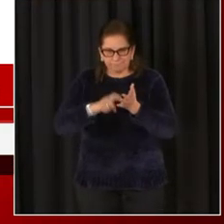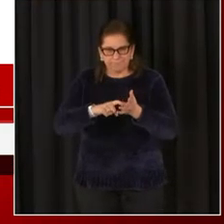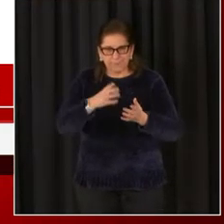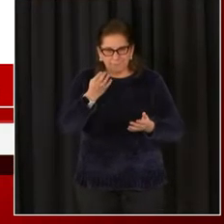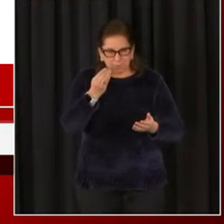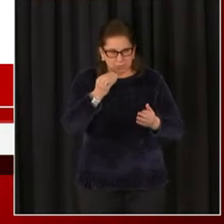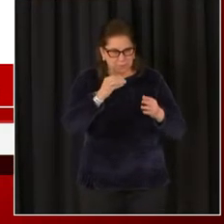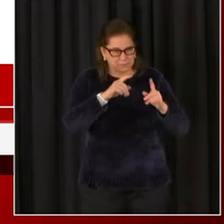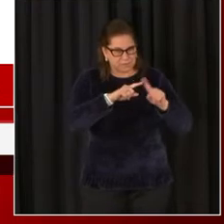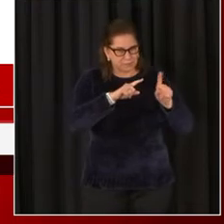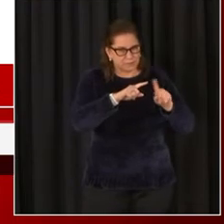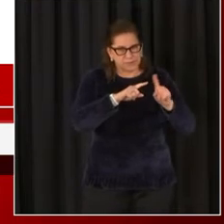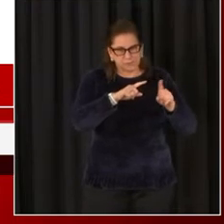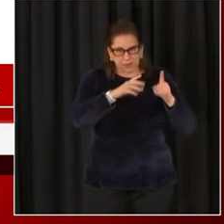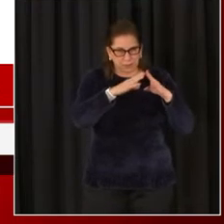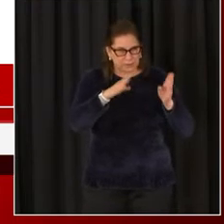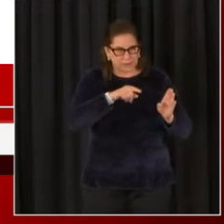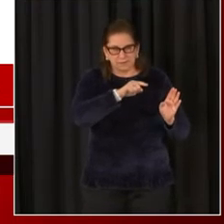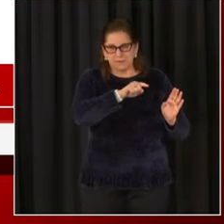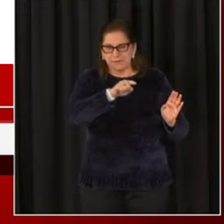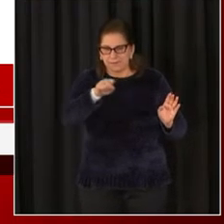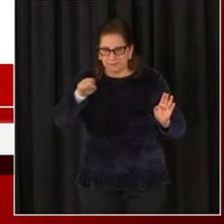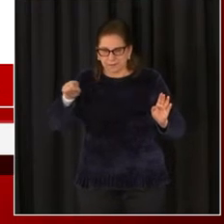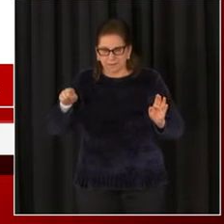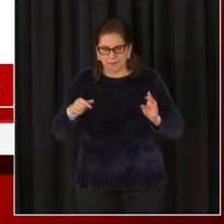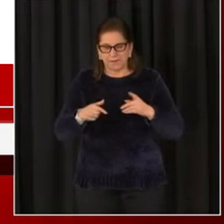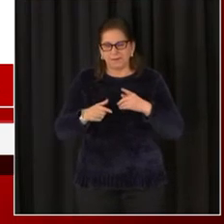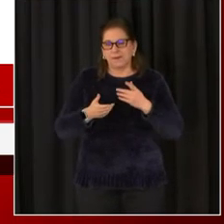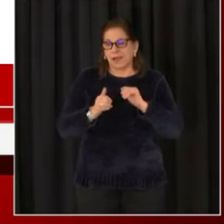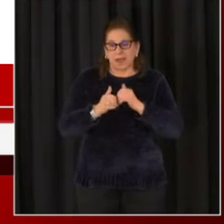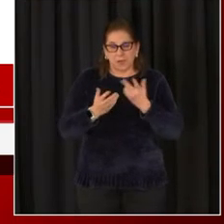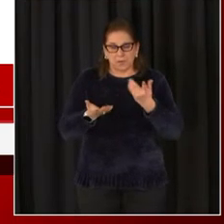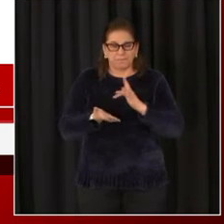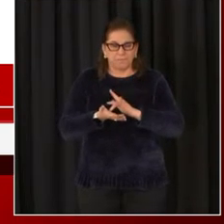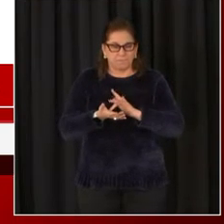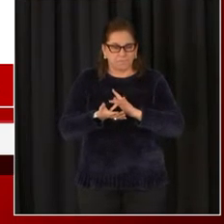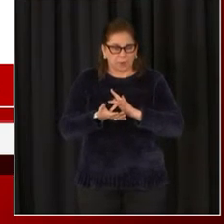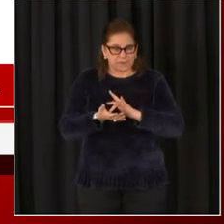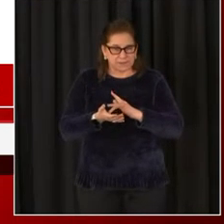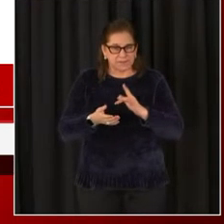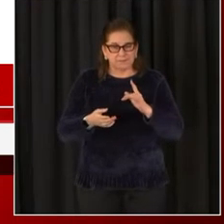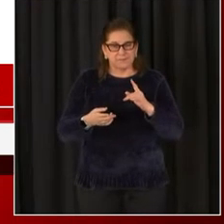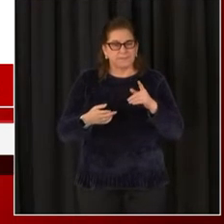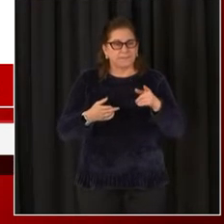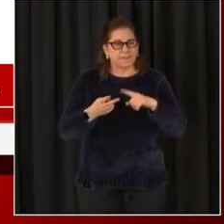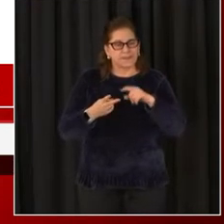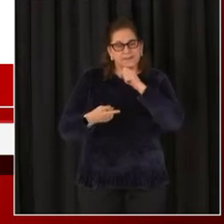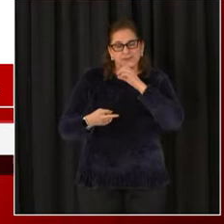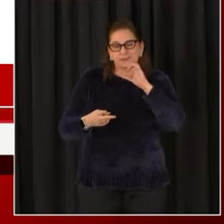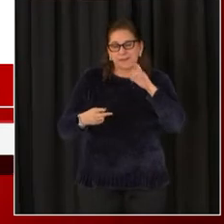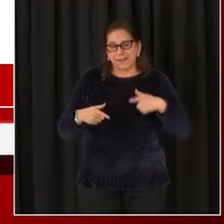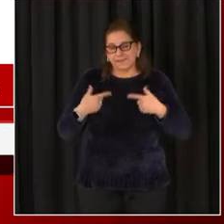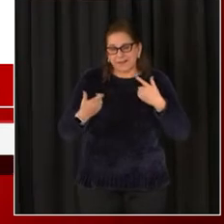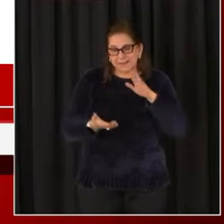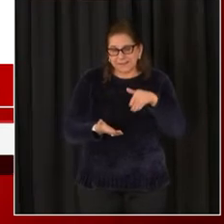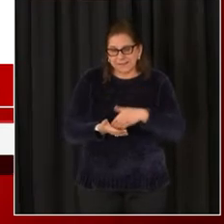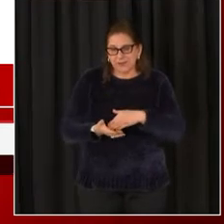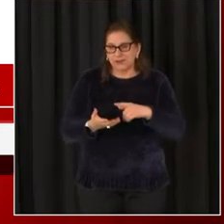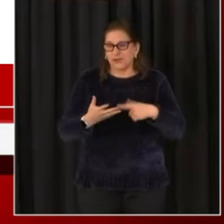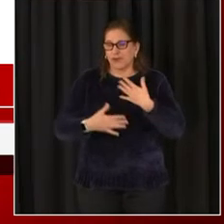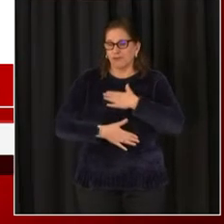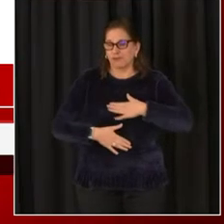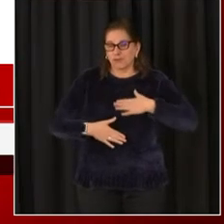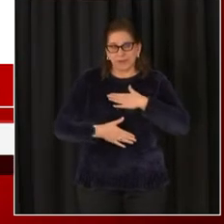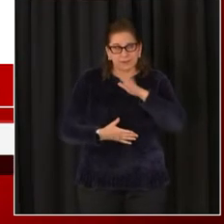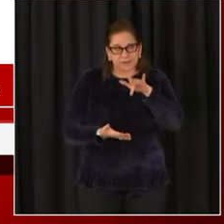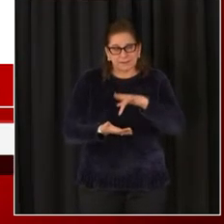community settings that we have identified, the pharmacies, the senior centers, the rec centers, and even our health care providers, such as our